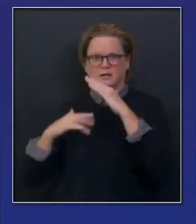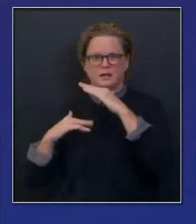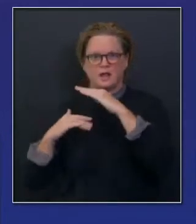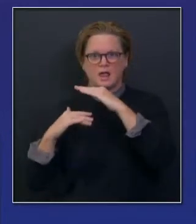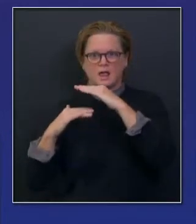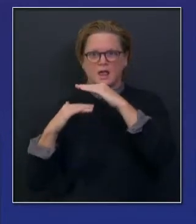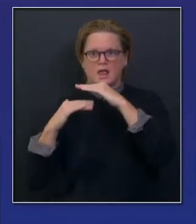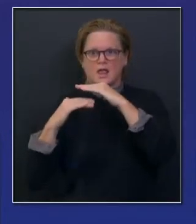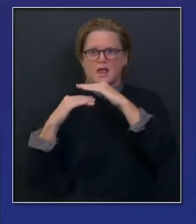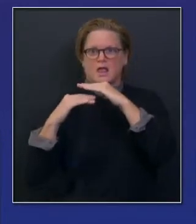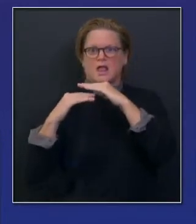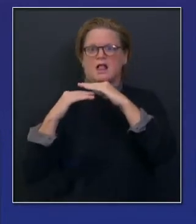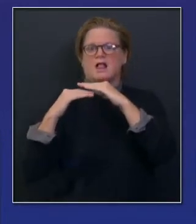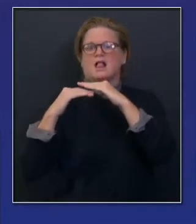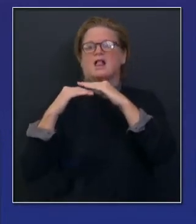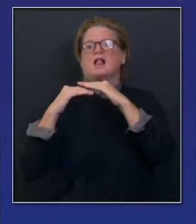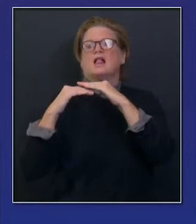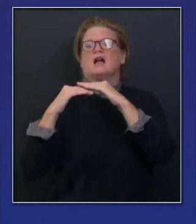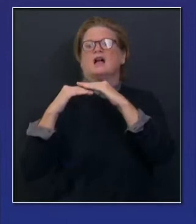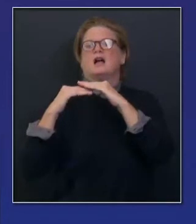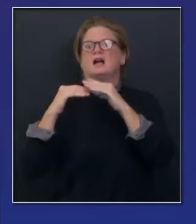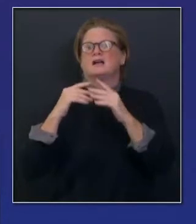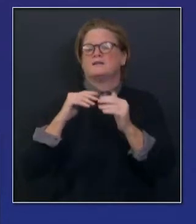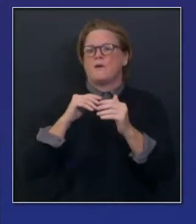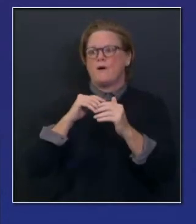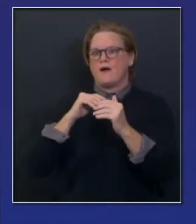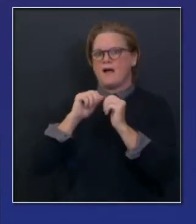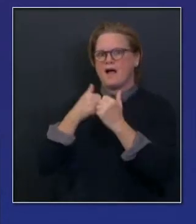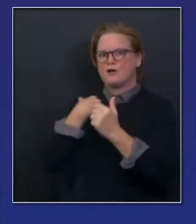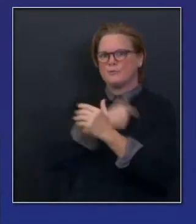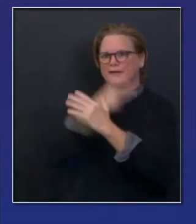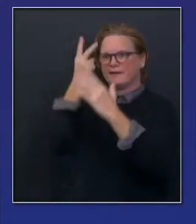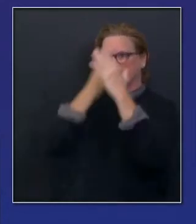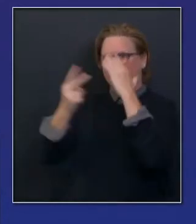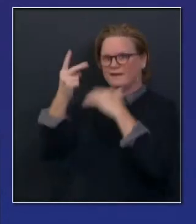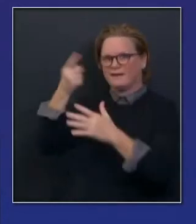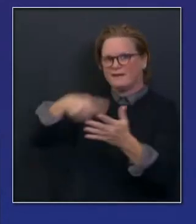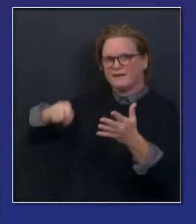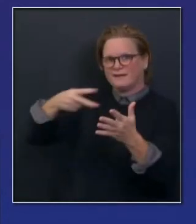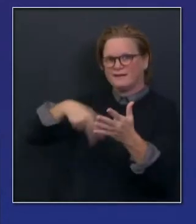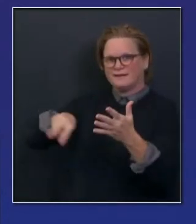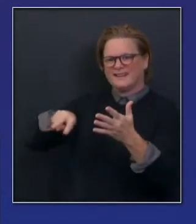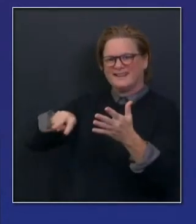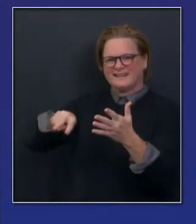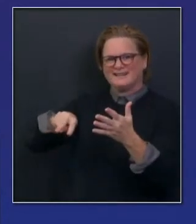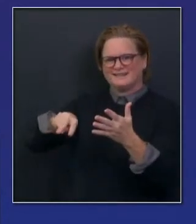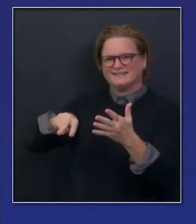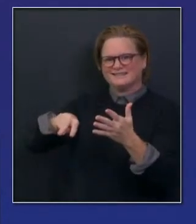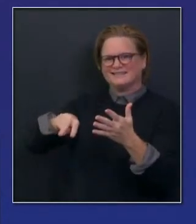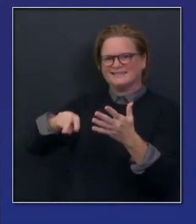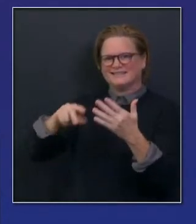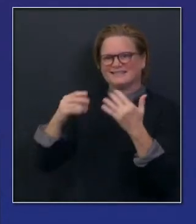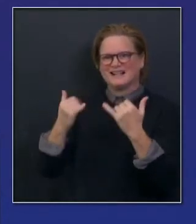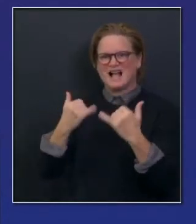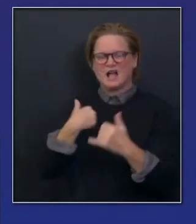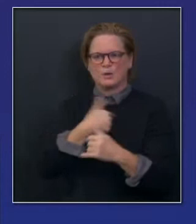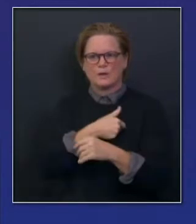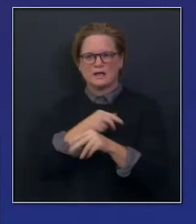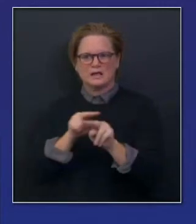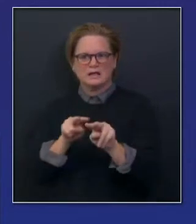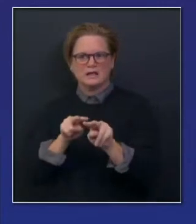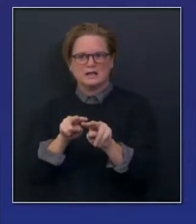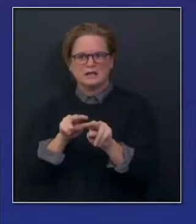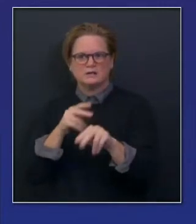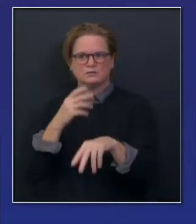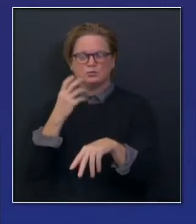out the next few weeks, we're in that surge capacity in the ICUs, almost in every part of the state.